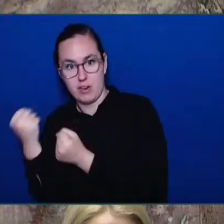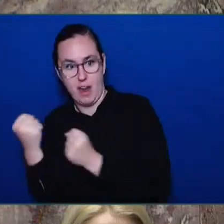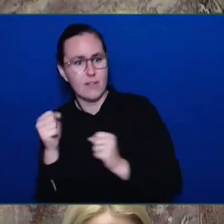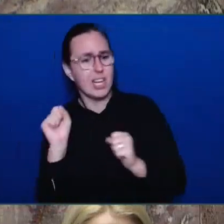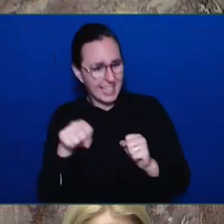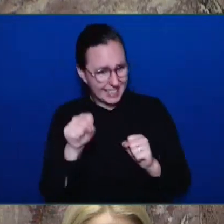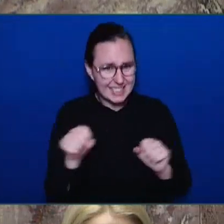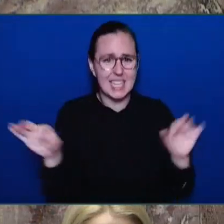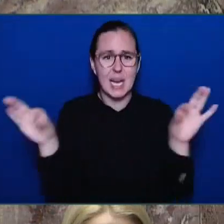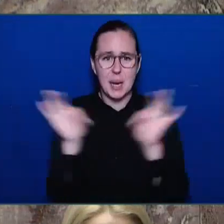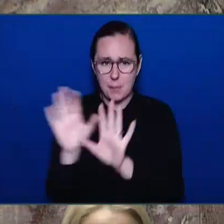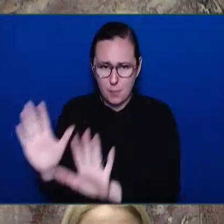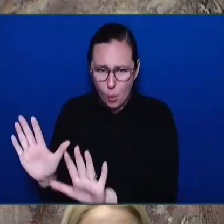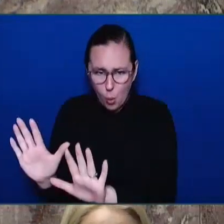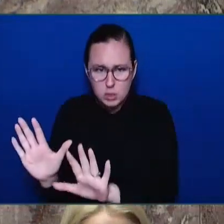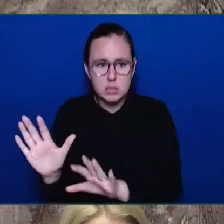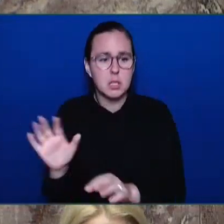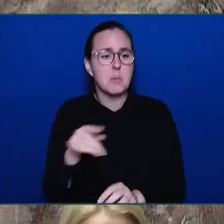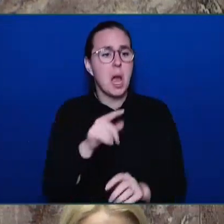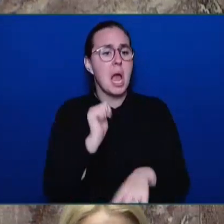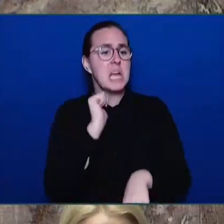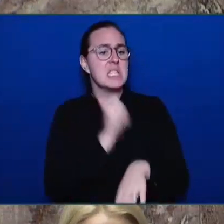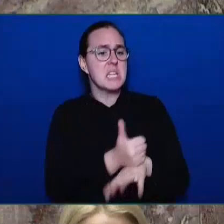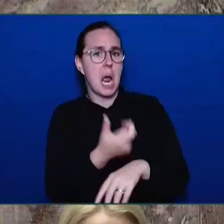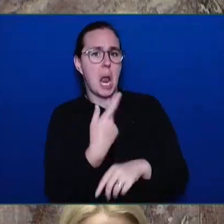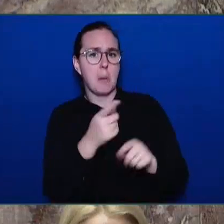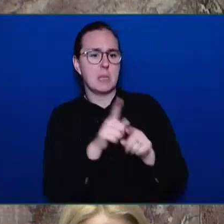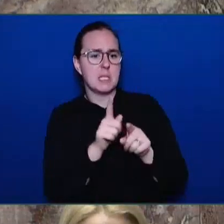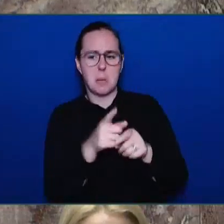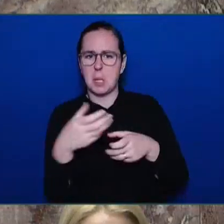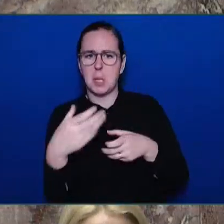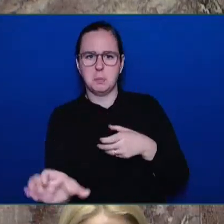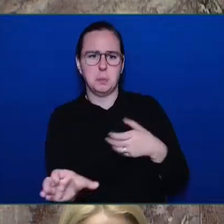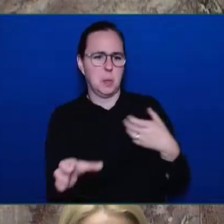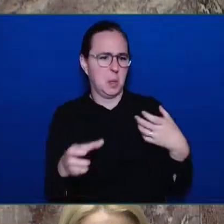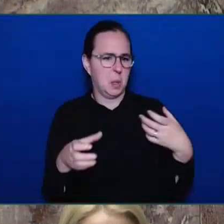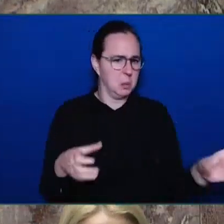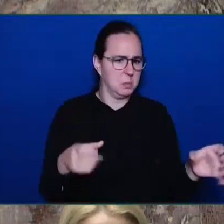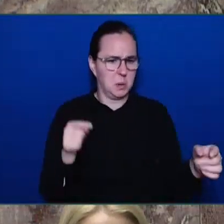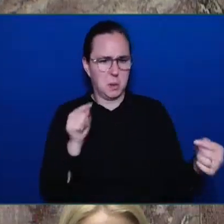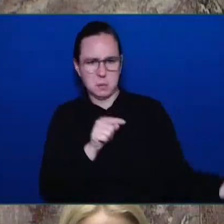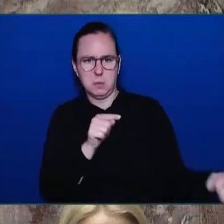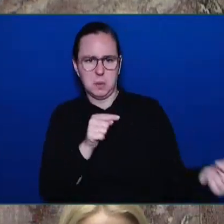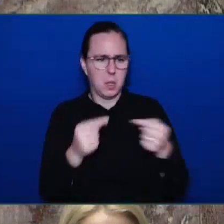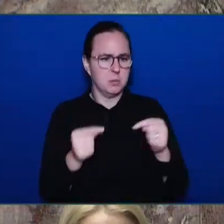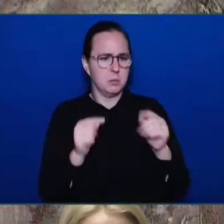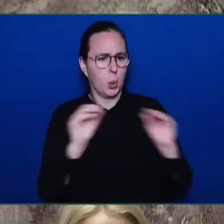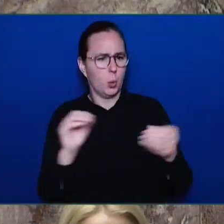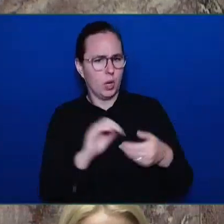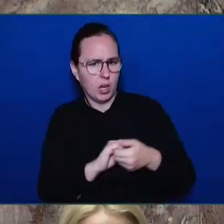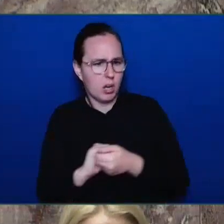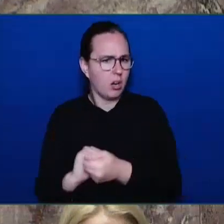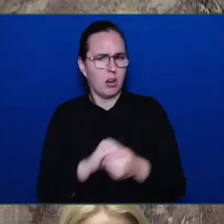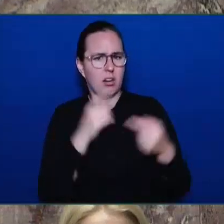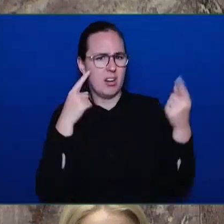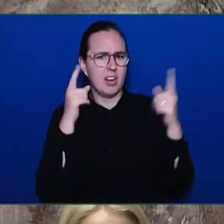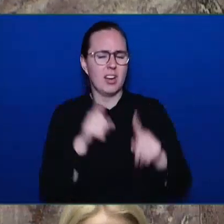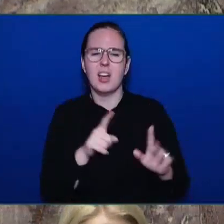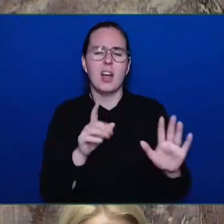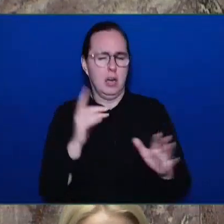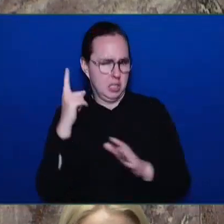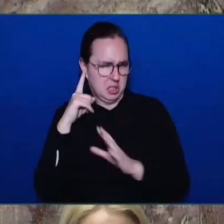We have a plan which we will continue to work with, and we are very, very grateful to work with all parties